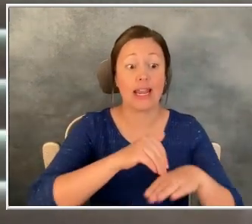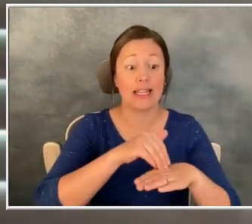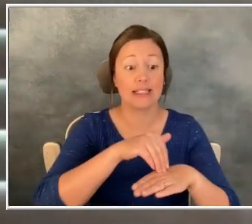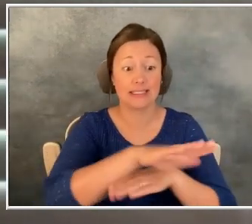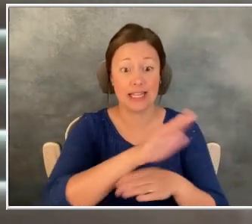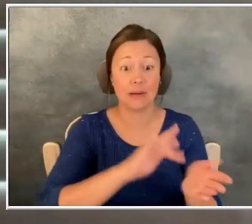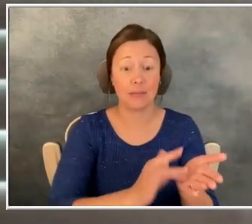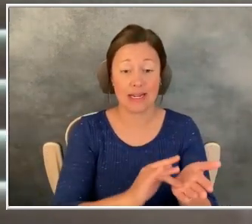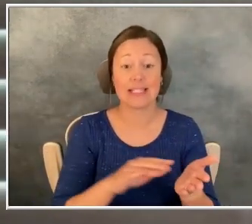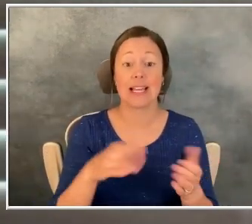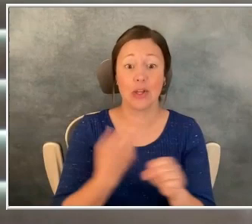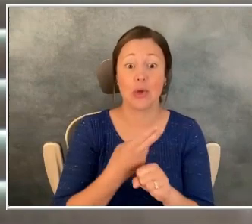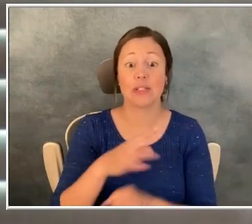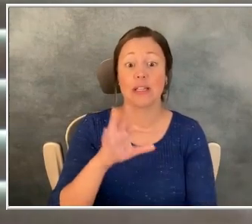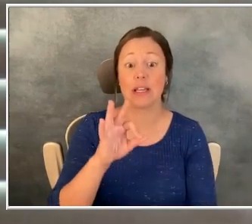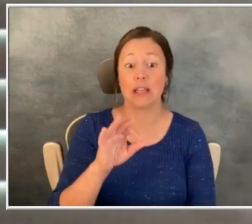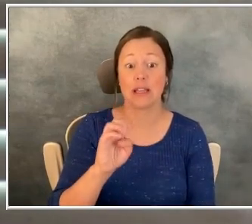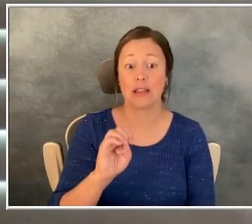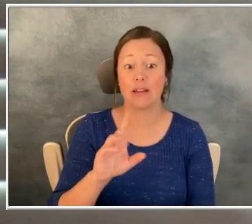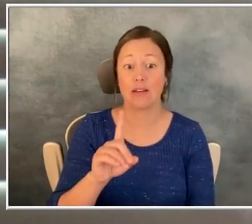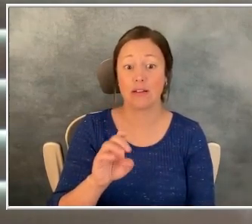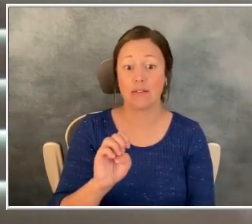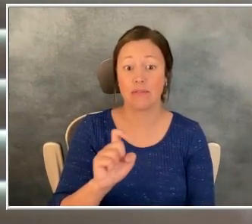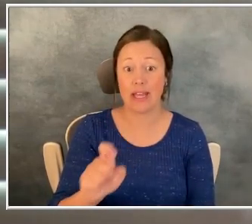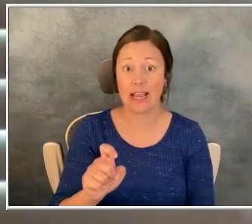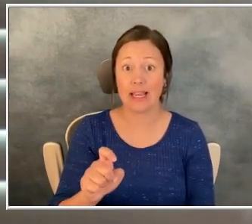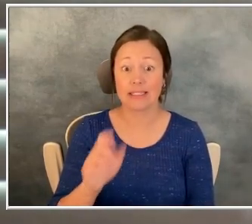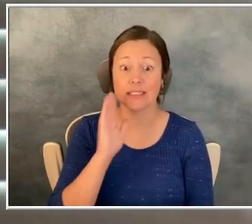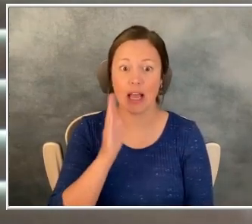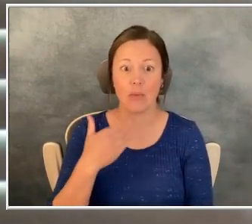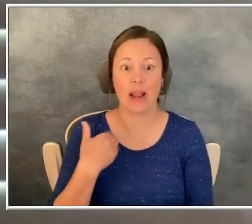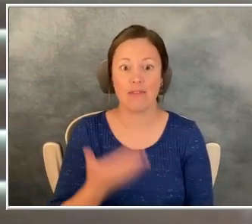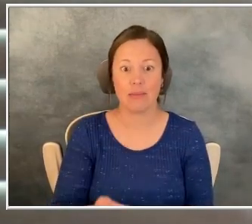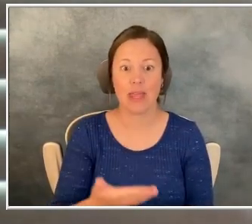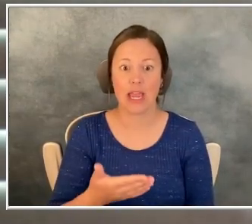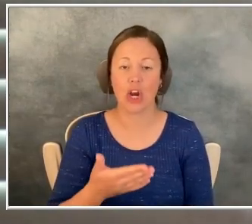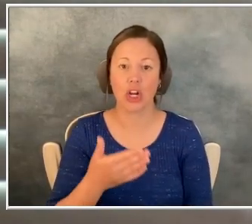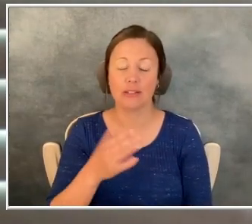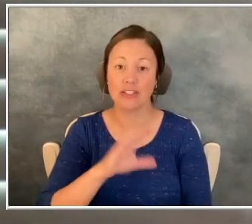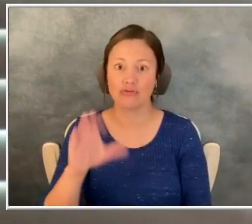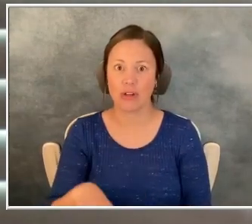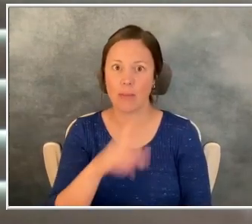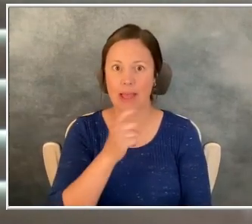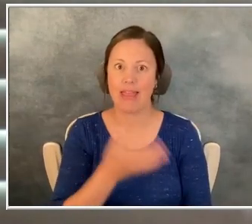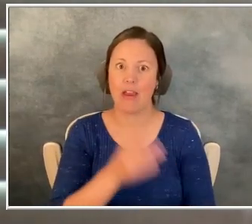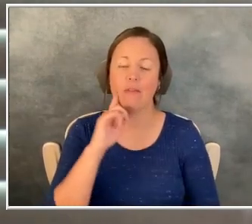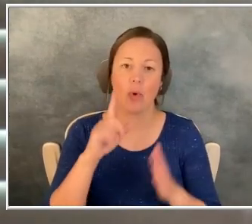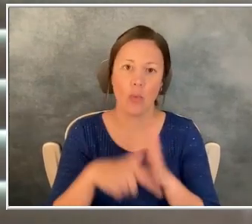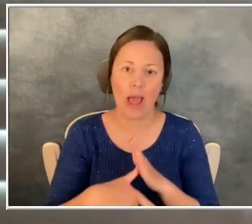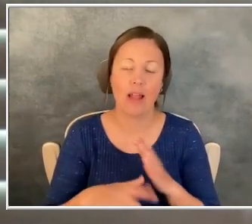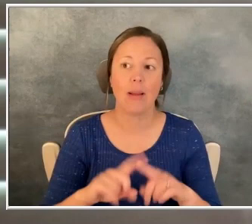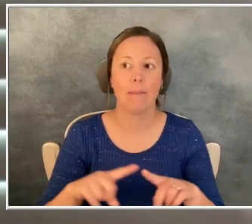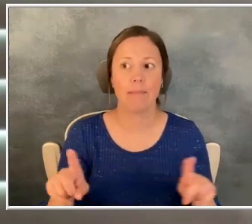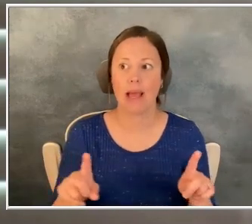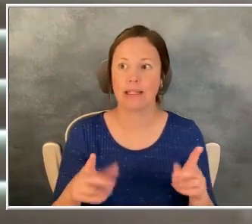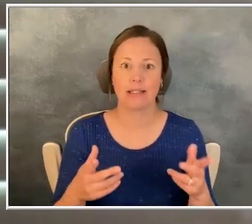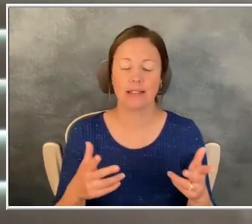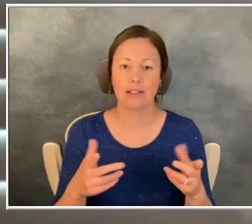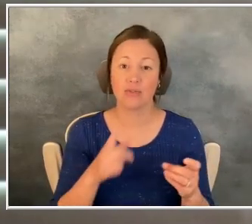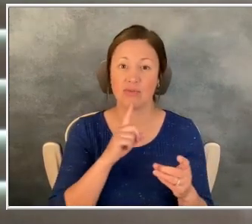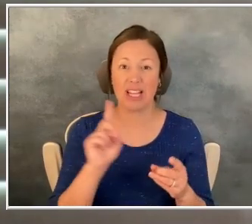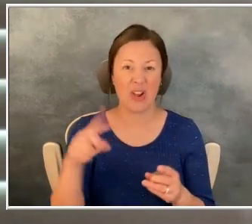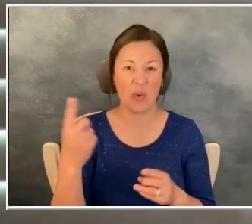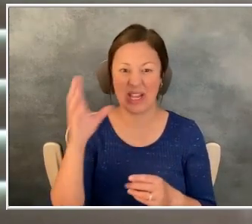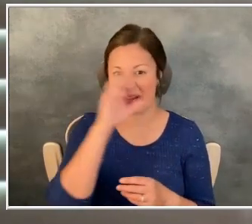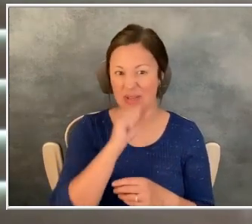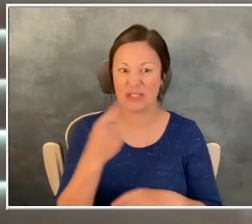so that I would have them in Chicago. Cause I was there for an extended period of time. Um, but I mean, I, I only have missed